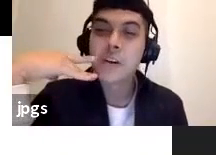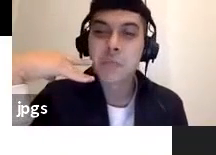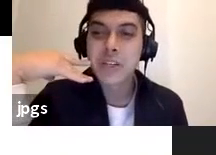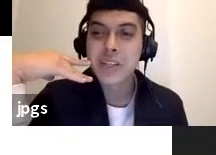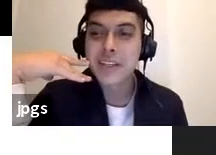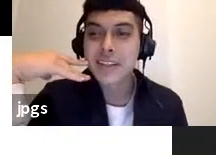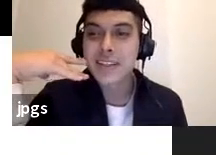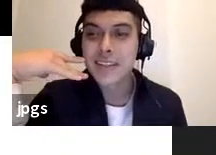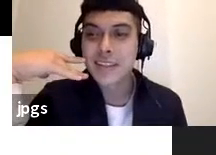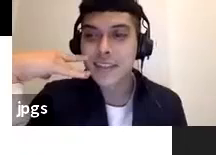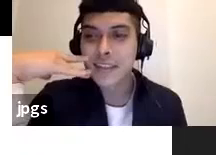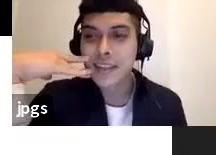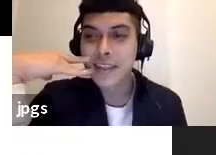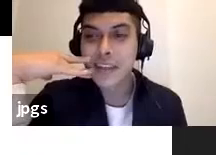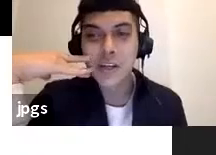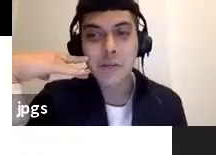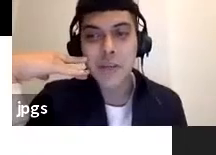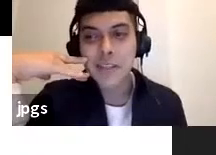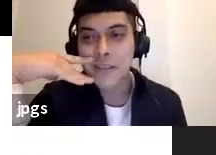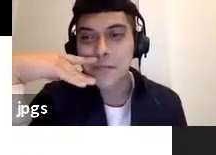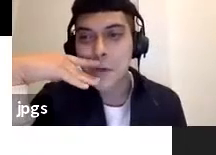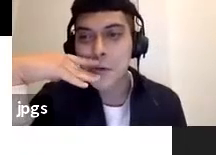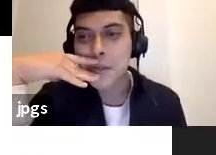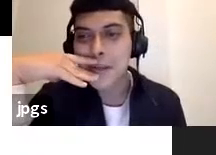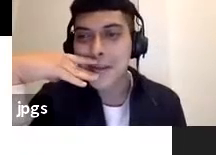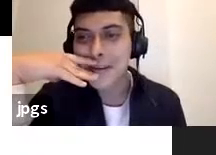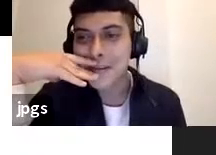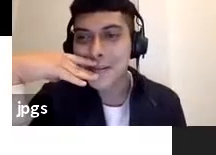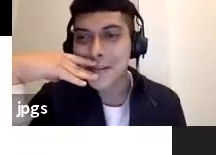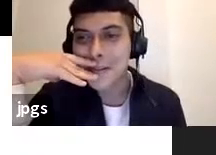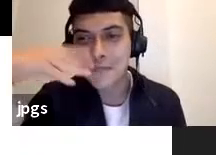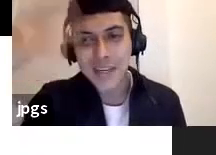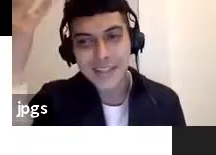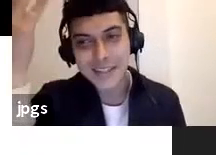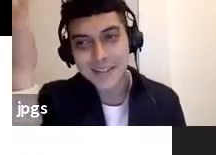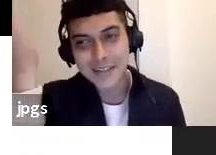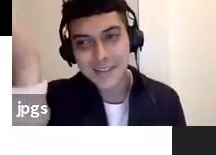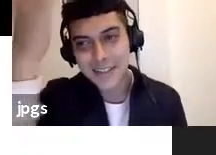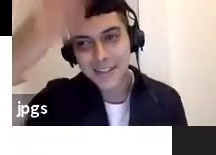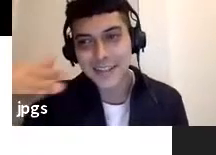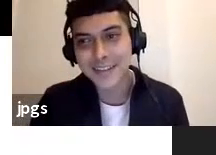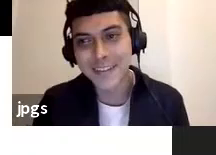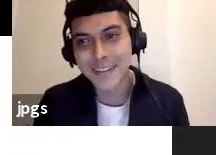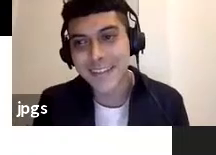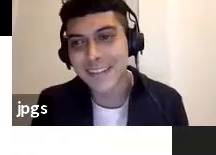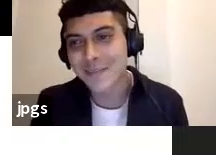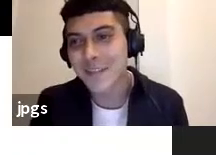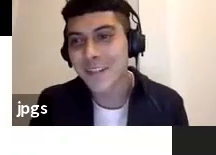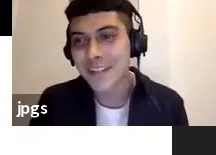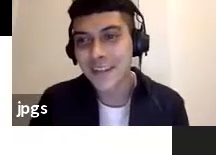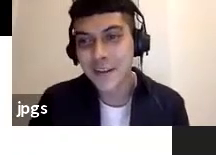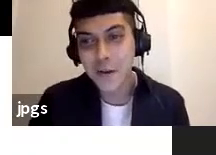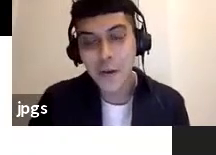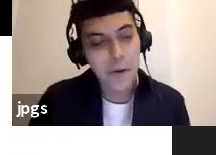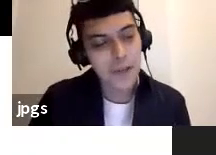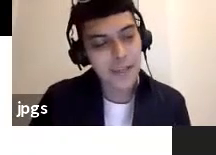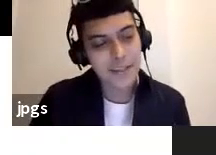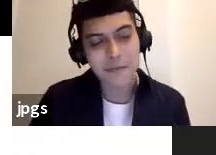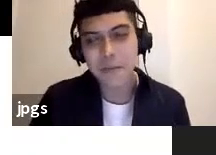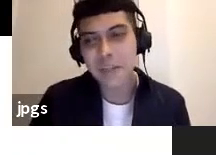very long predicted earthquakes in bogota or mexico and the andian mountains